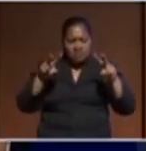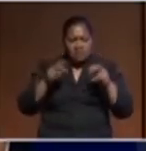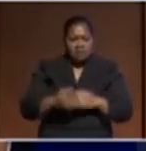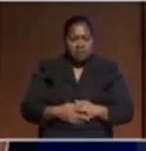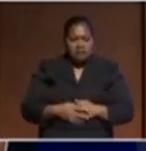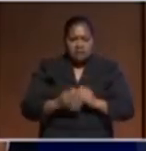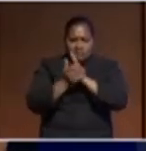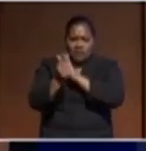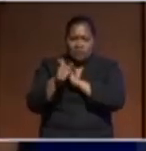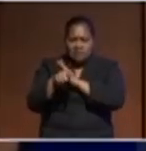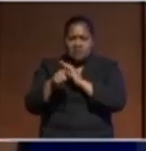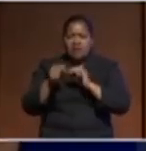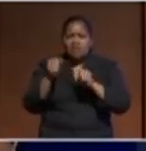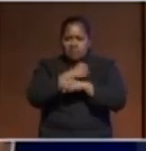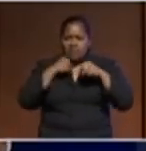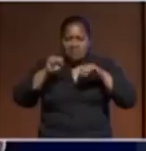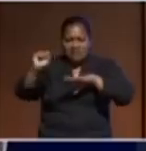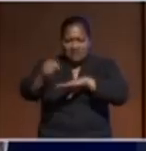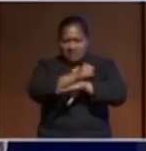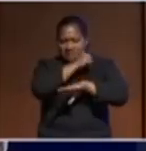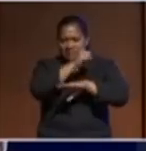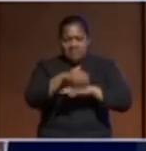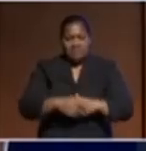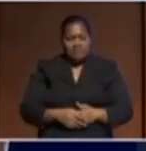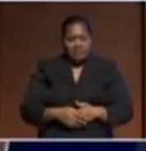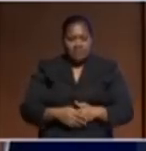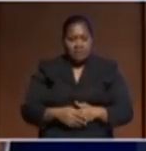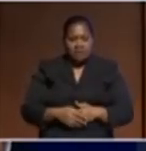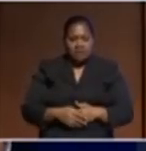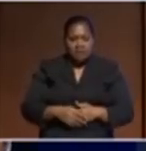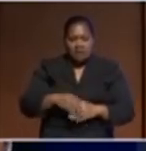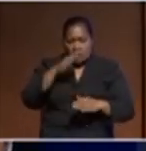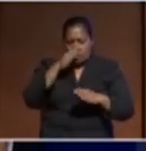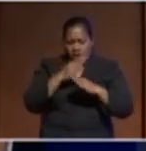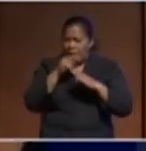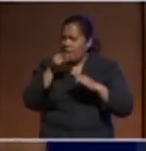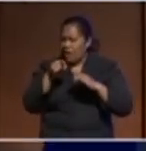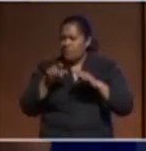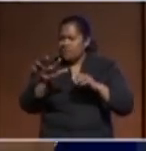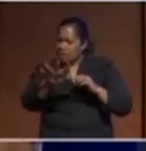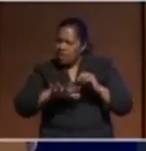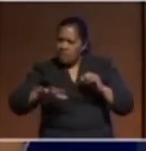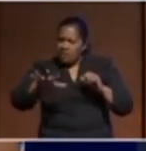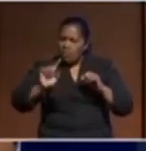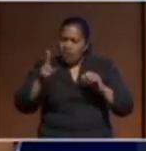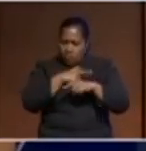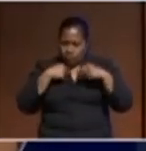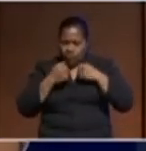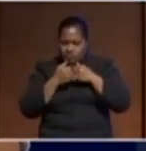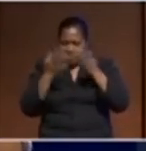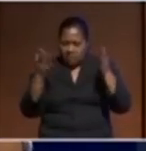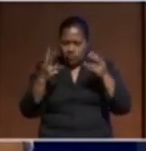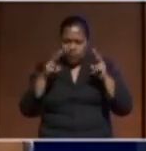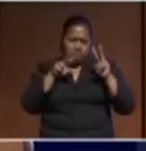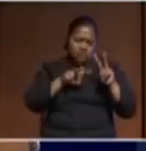our seabed and so I hope I touched that it's an area that we're beginning to look into to make